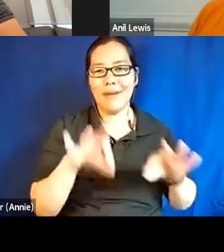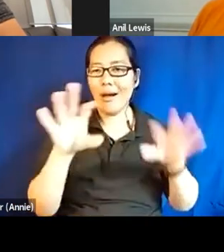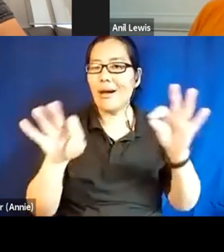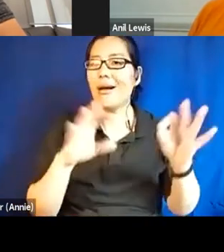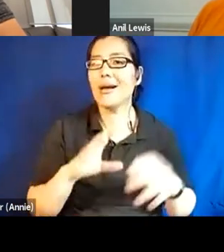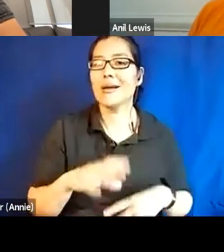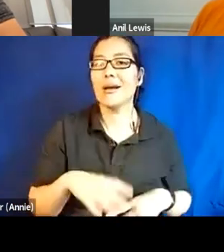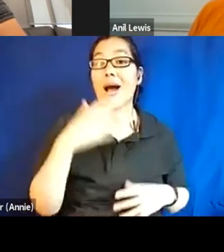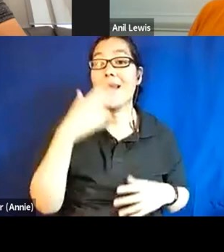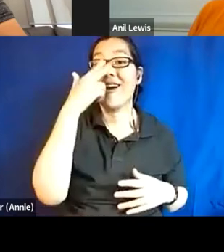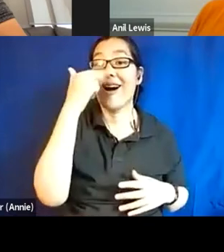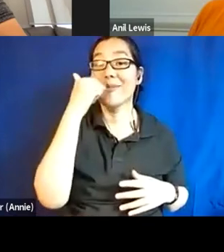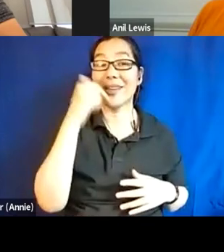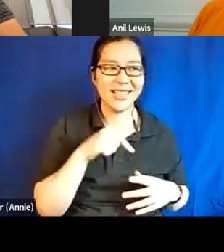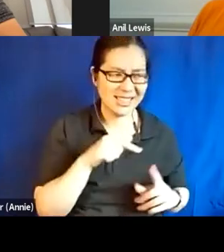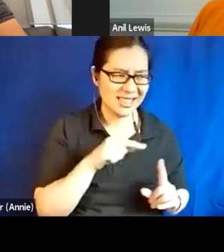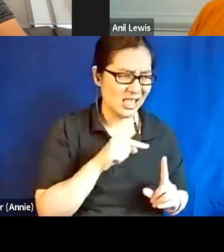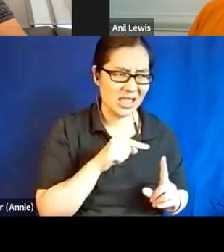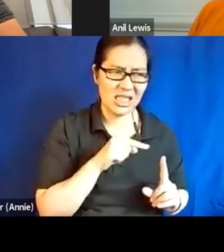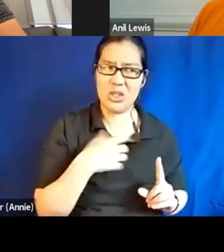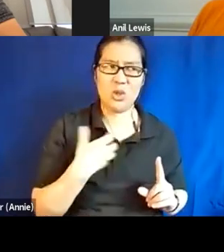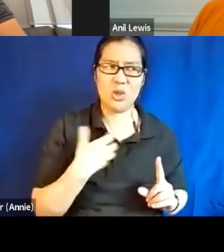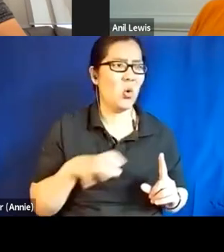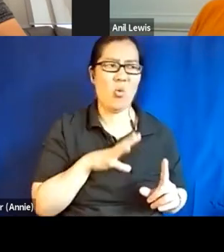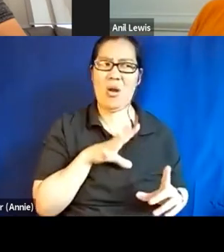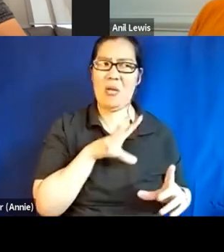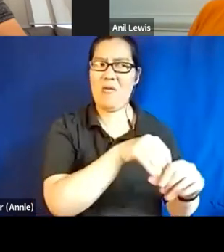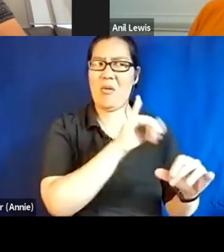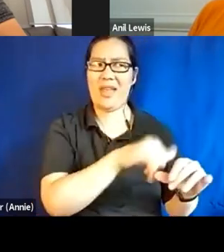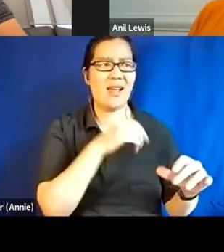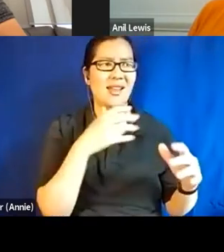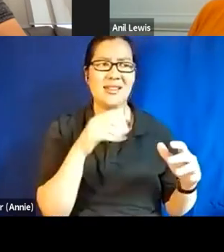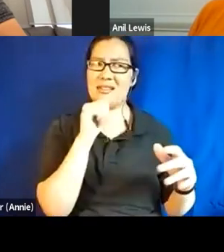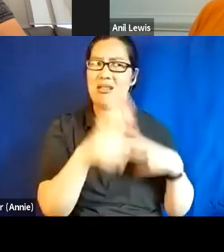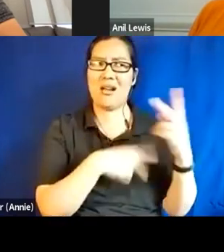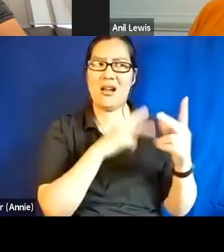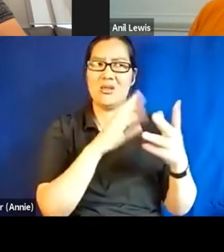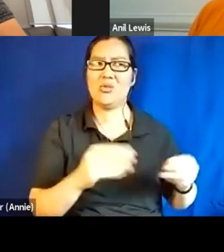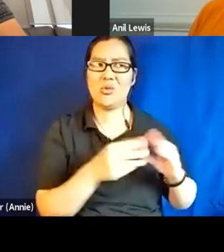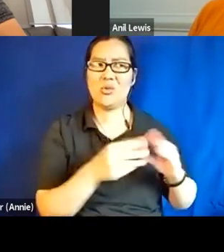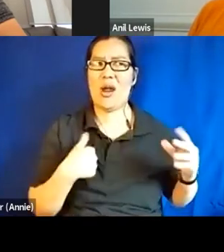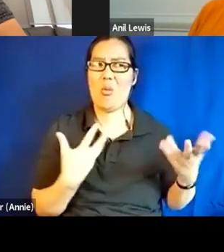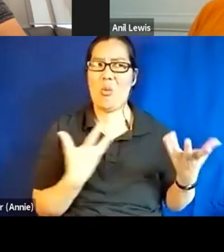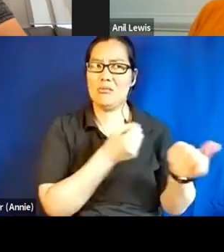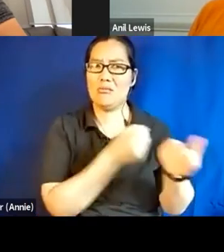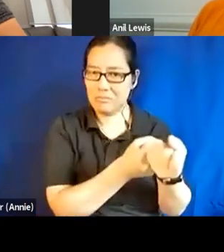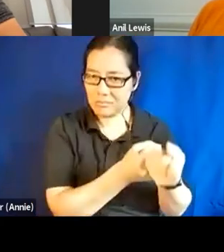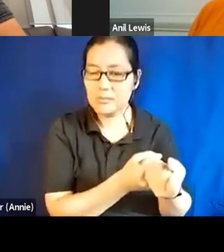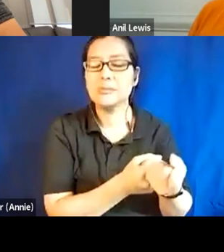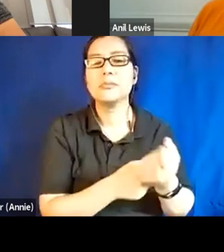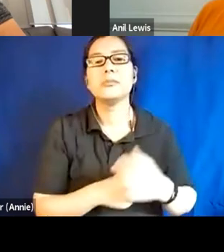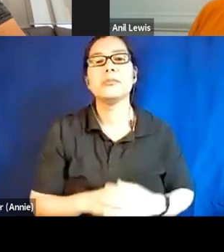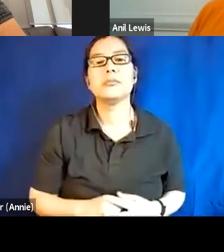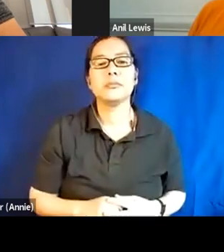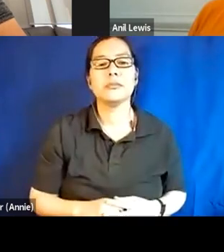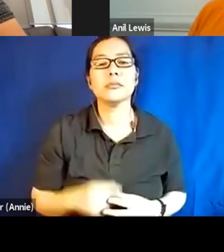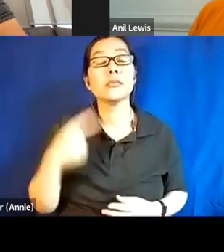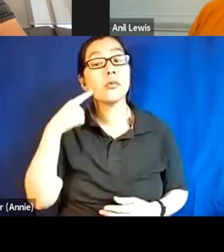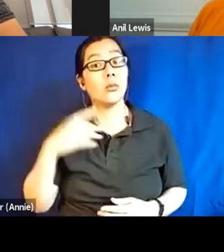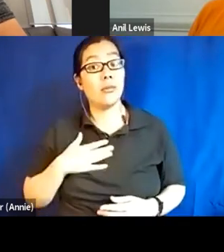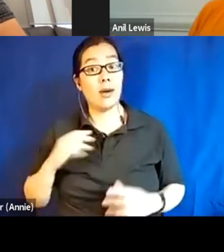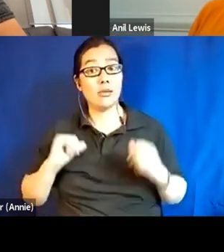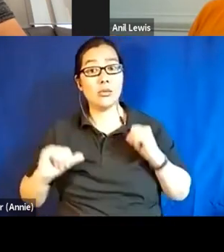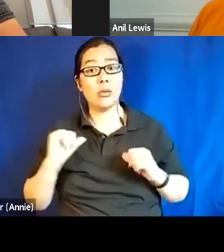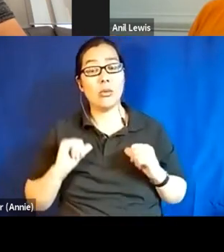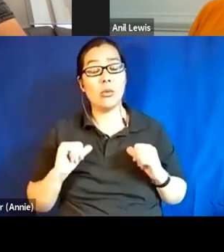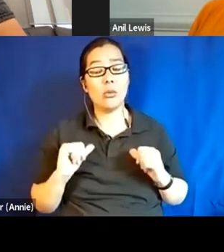do not want to be a part of that. That's not the story I want to help tell. I want to make sure that we're shown like for my show and I, and,